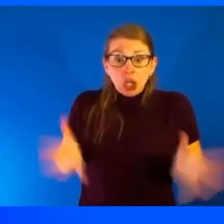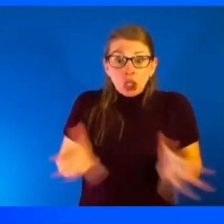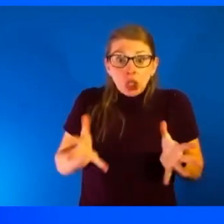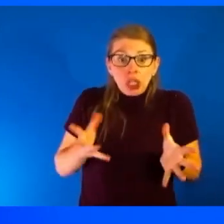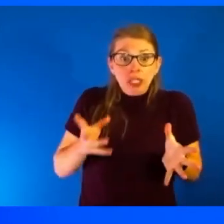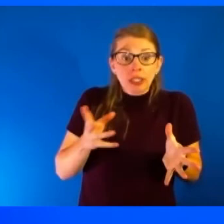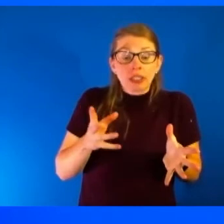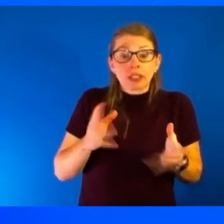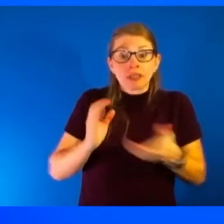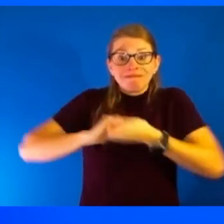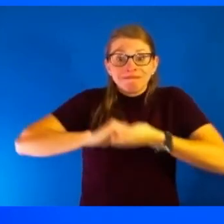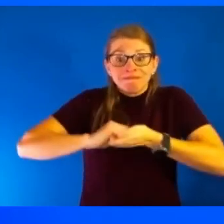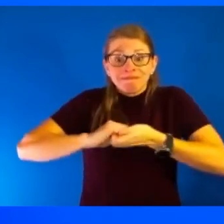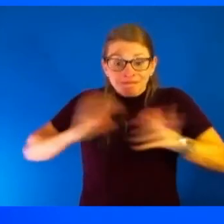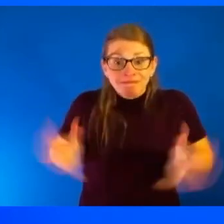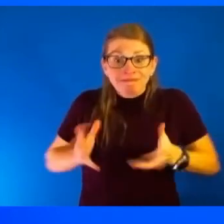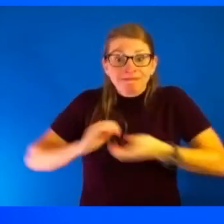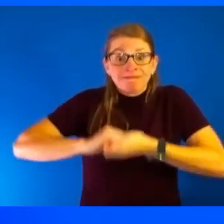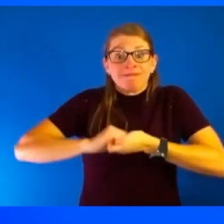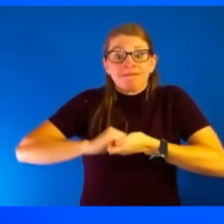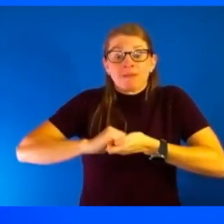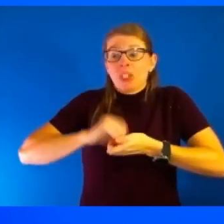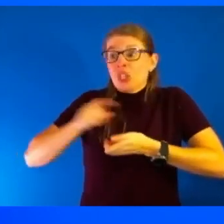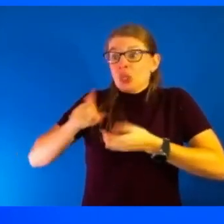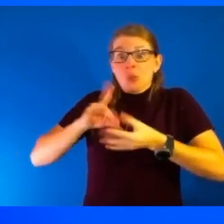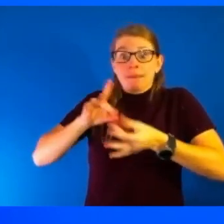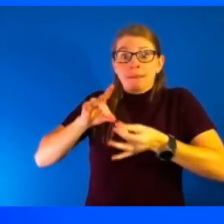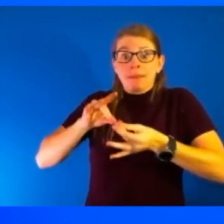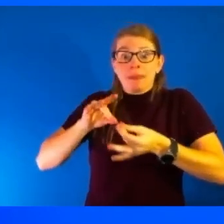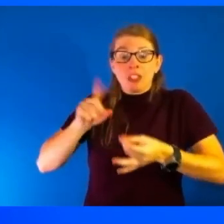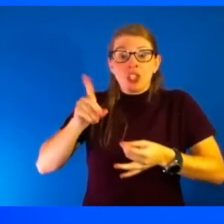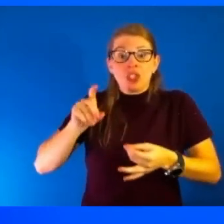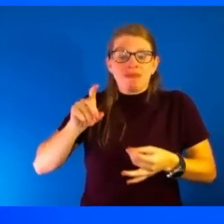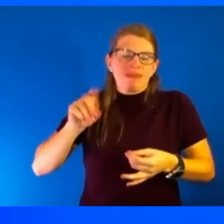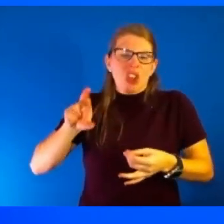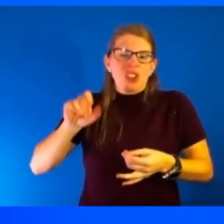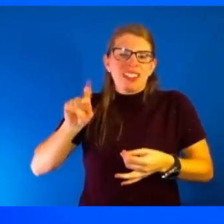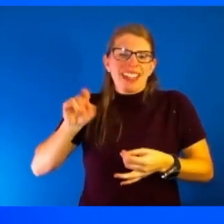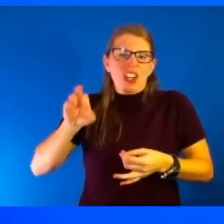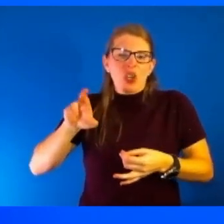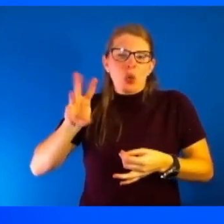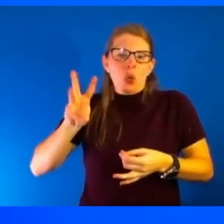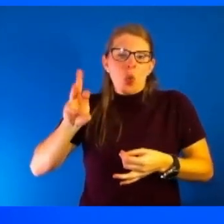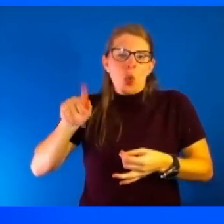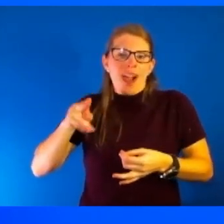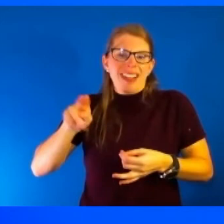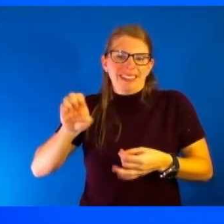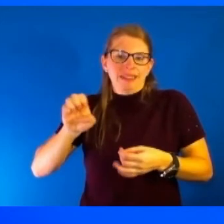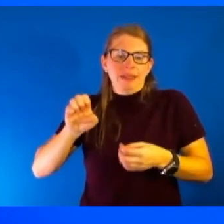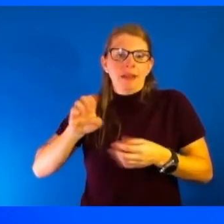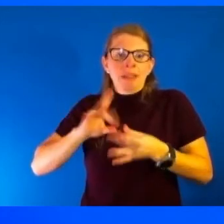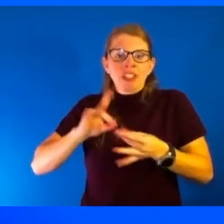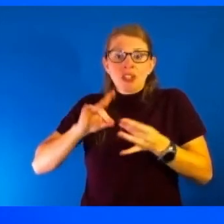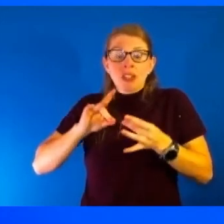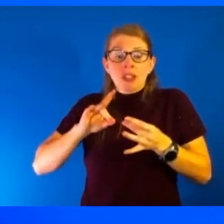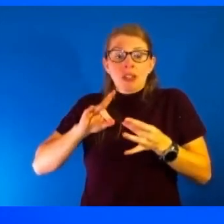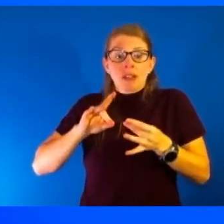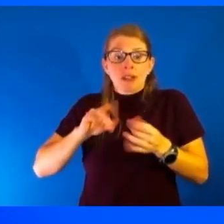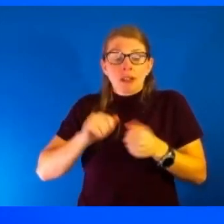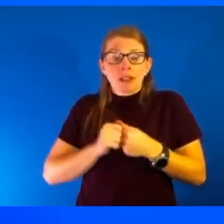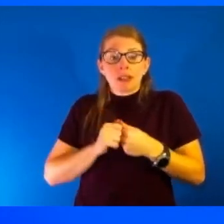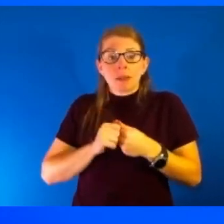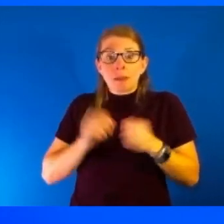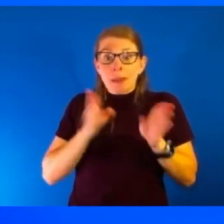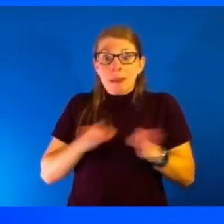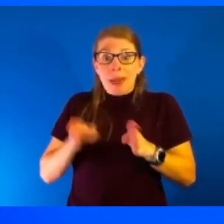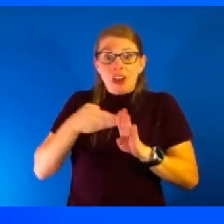collaboration, Dr. Satterwhite, that you were mentioning to make sure that we're synced up and ready for whatever comes next. So I want to thank you and your teams, of